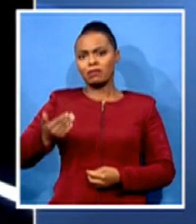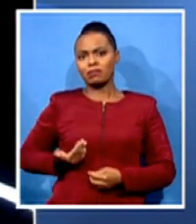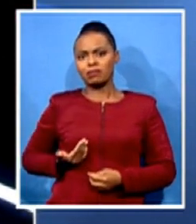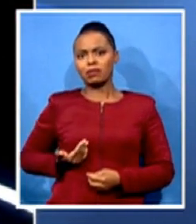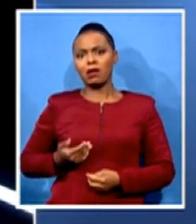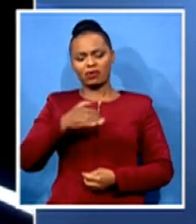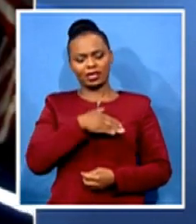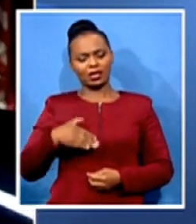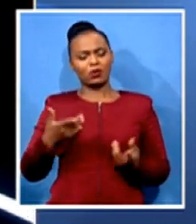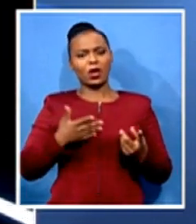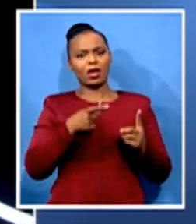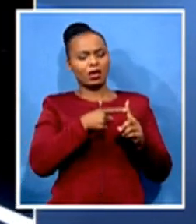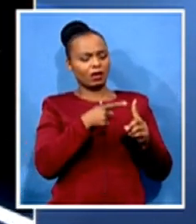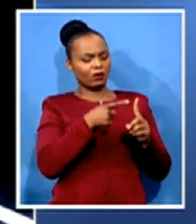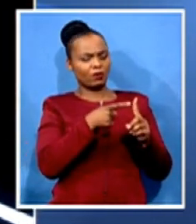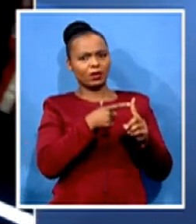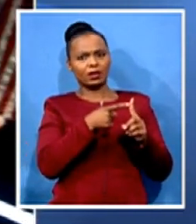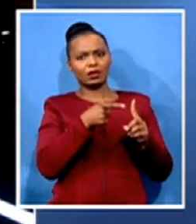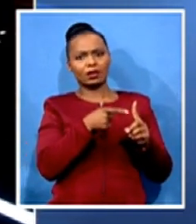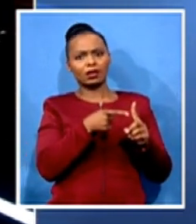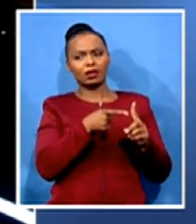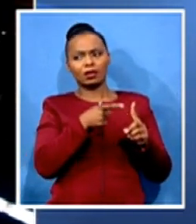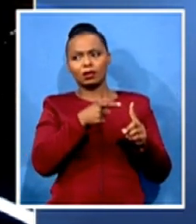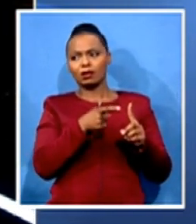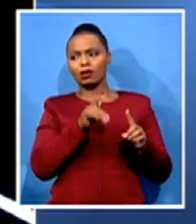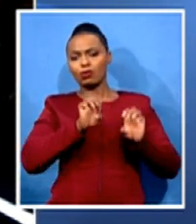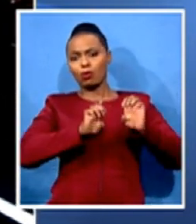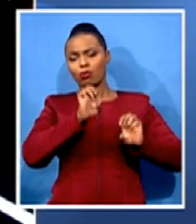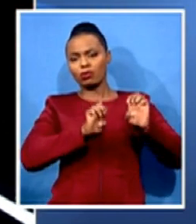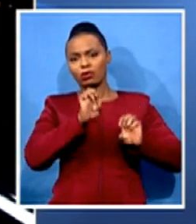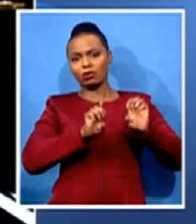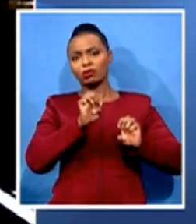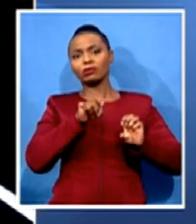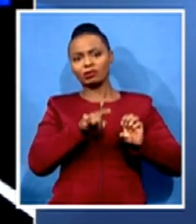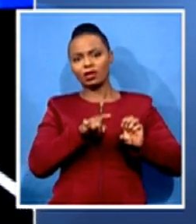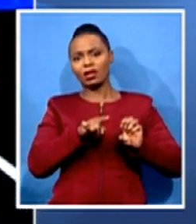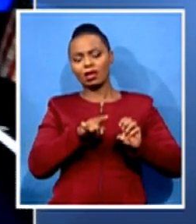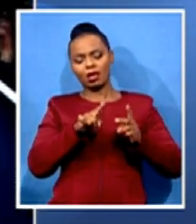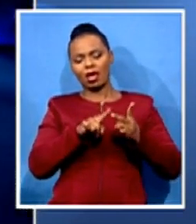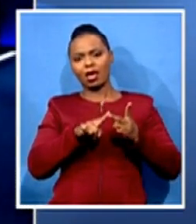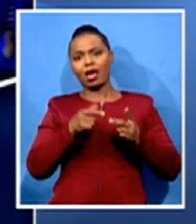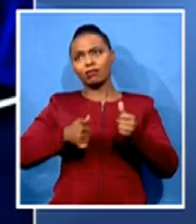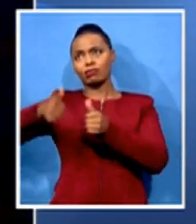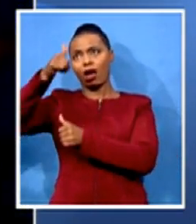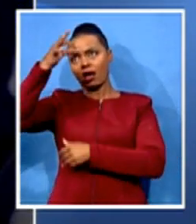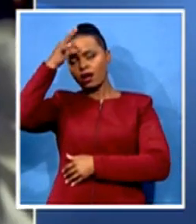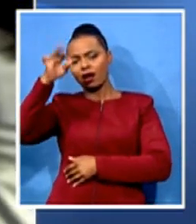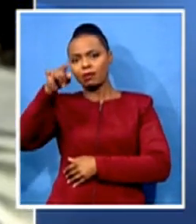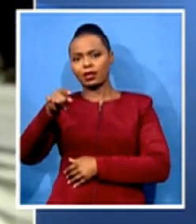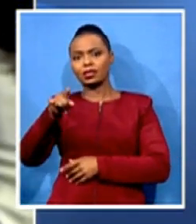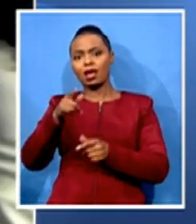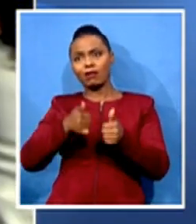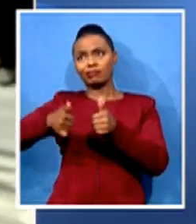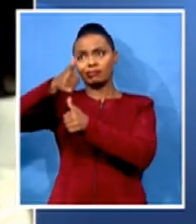because she's head of state. She is not head of government. The head of government, the person who is on the